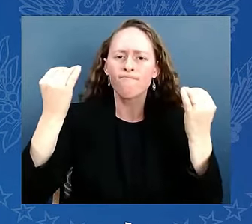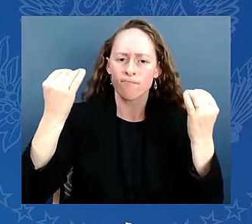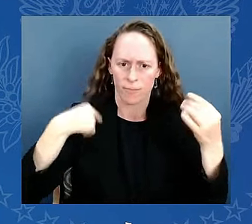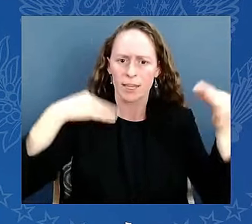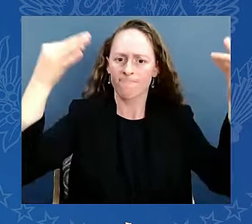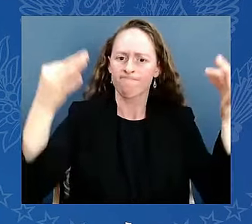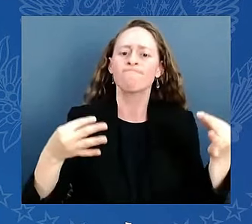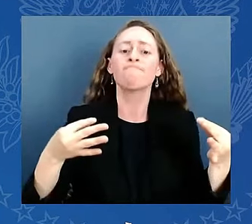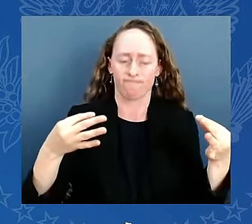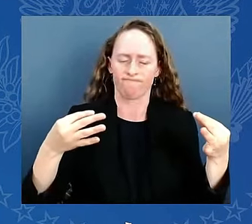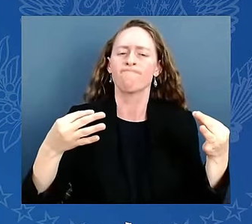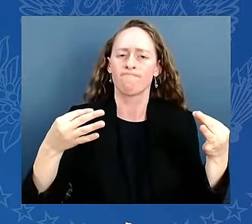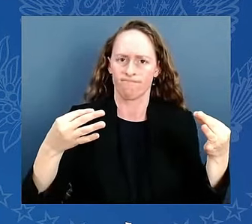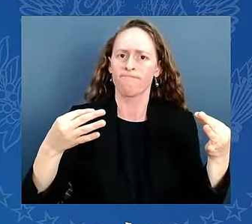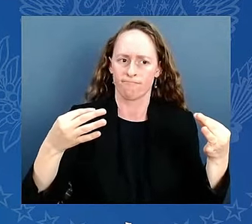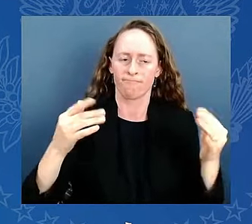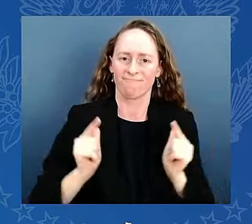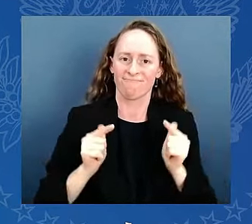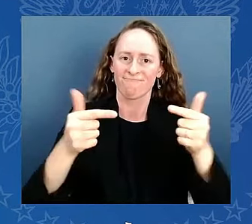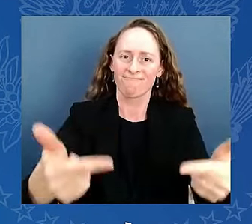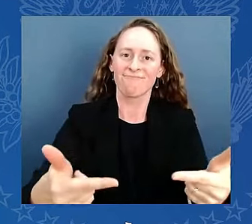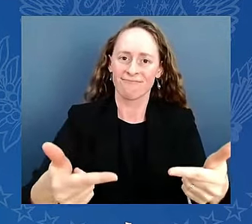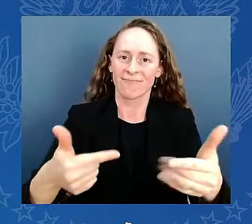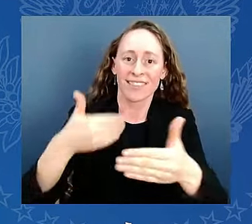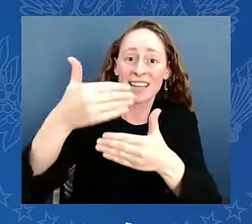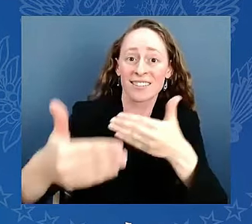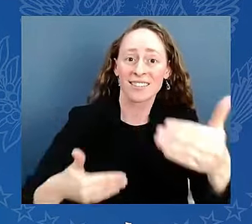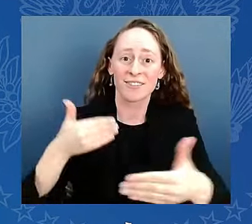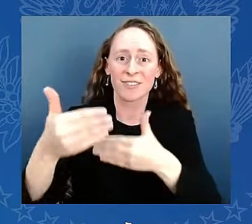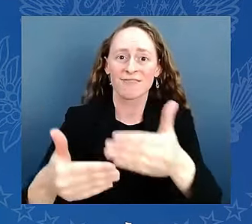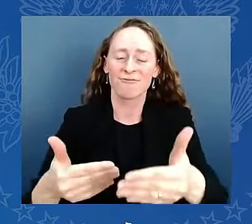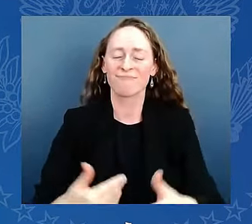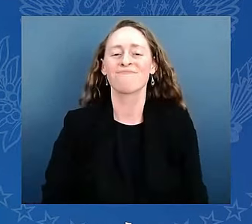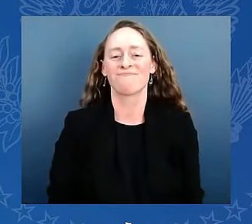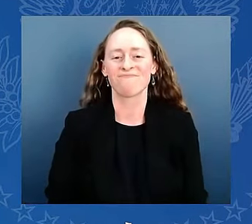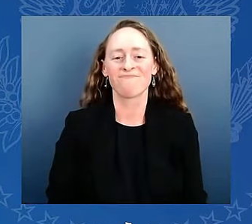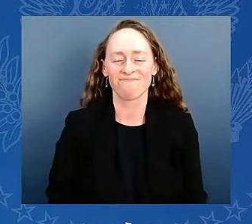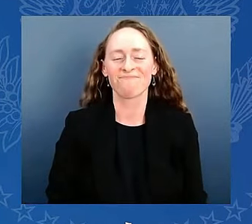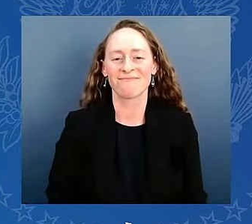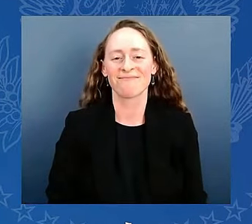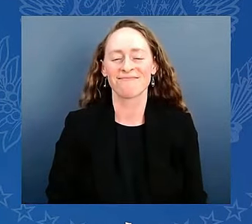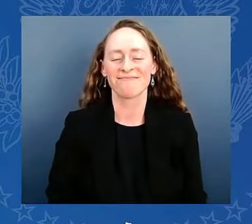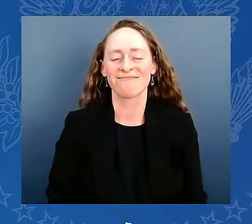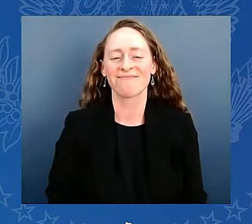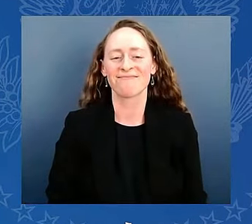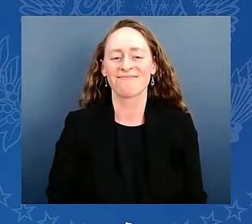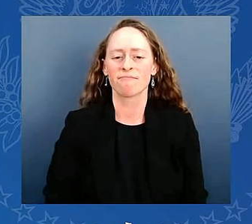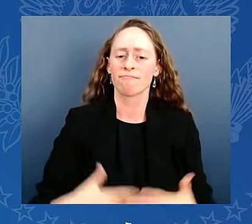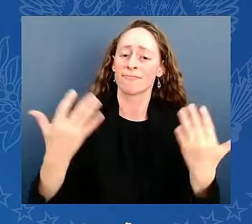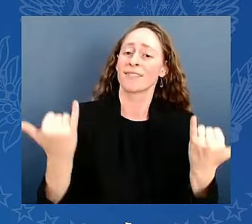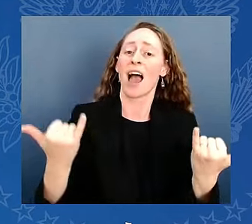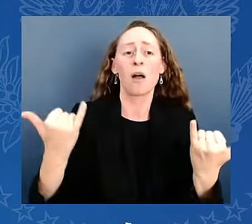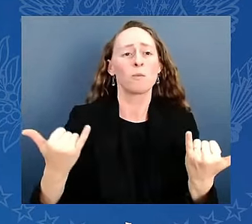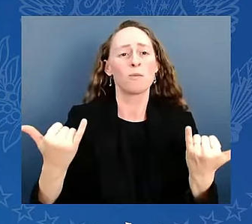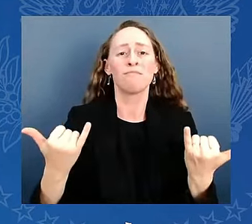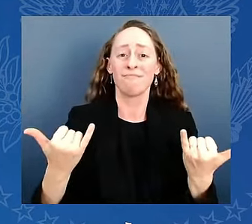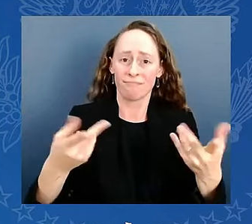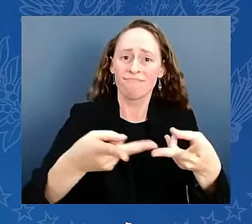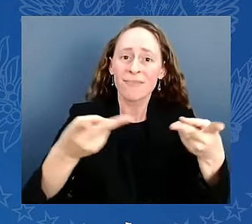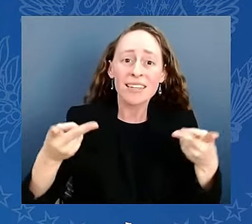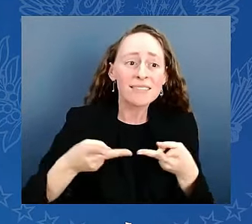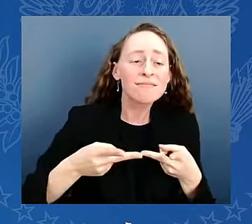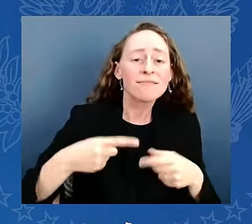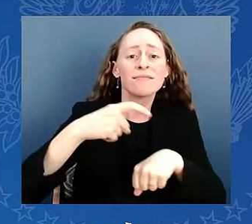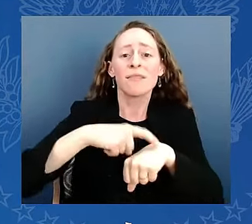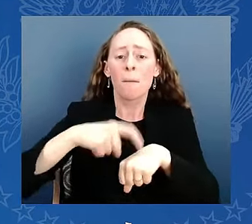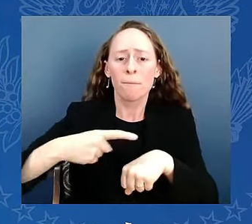You know, there is a time and a place for long years of experience in public life. There's also a time and a place for new voices,